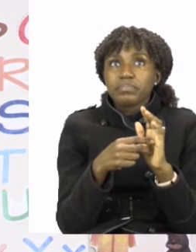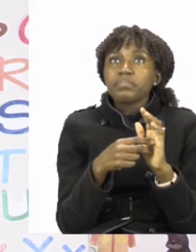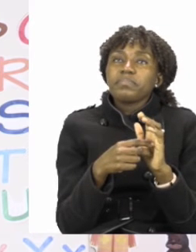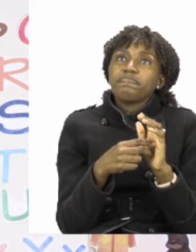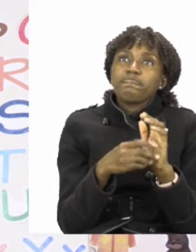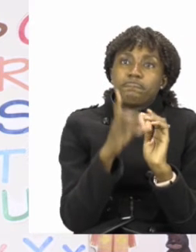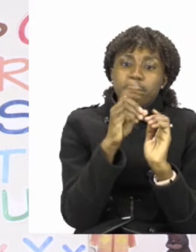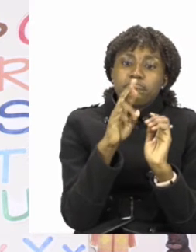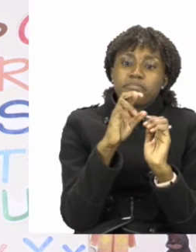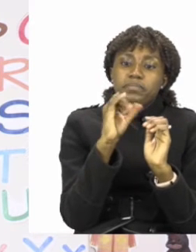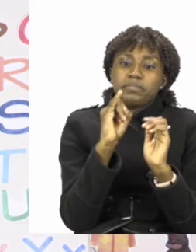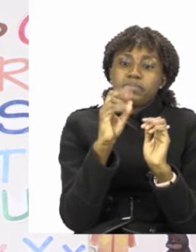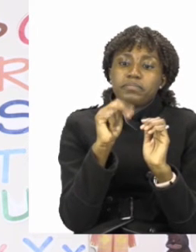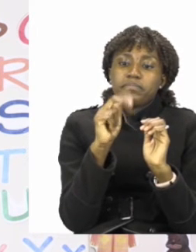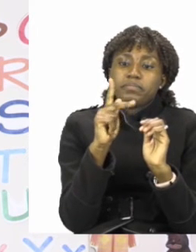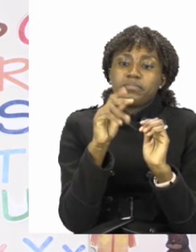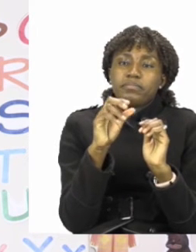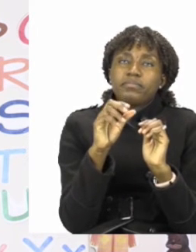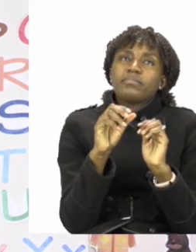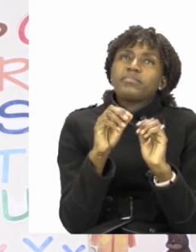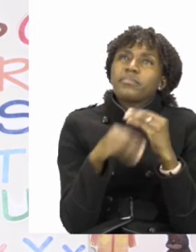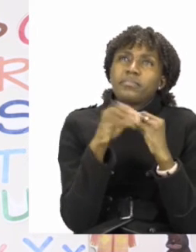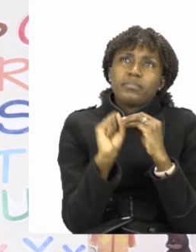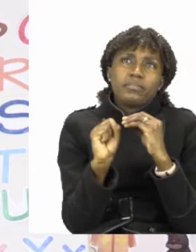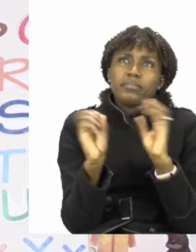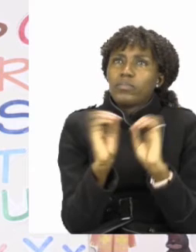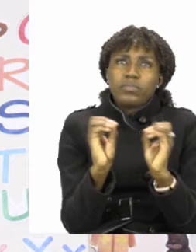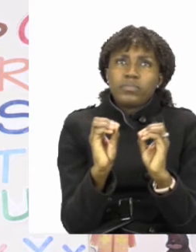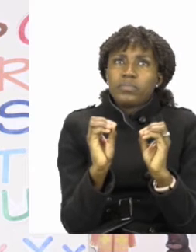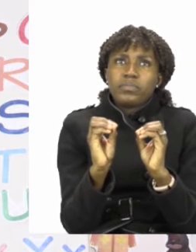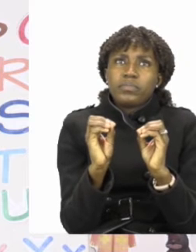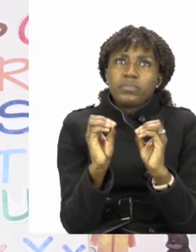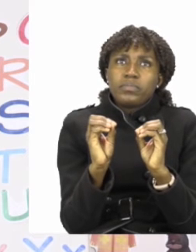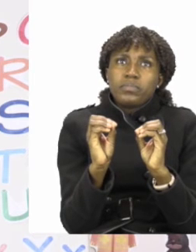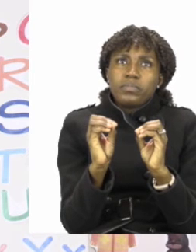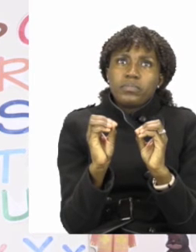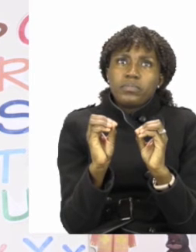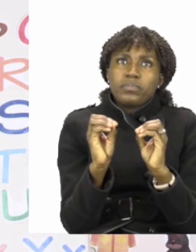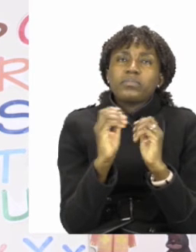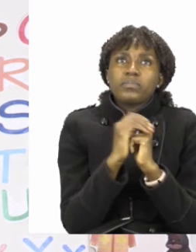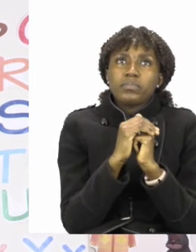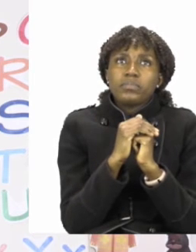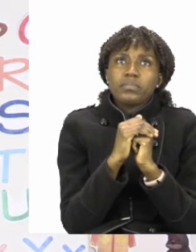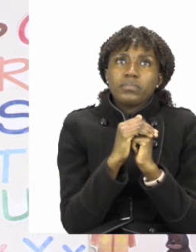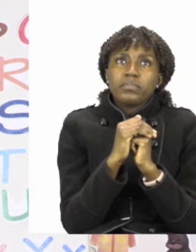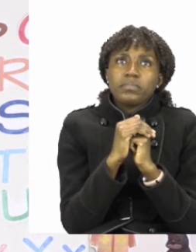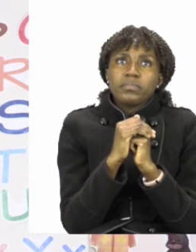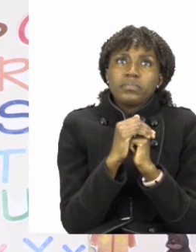So that means that the word doesn't change, which means we say, I drink